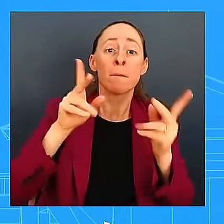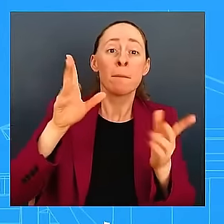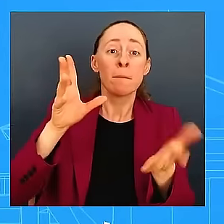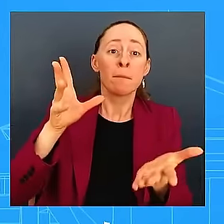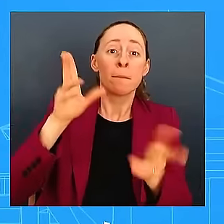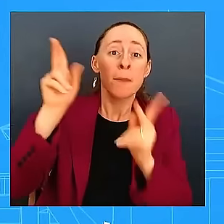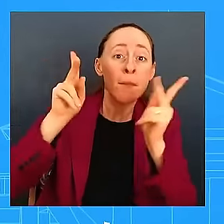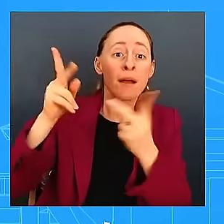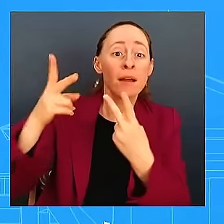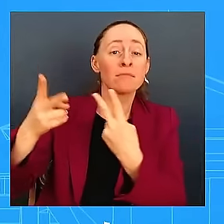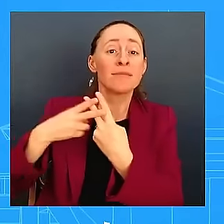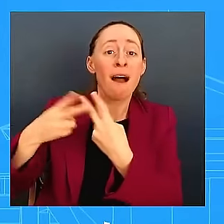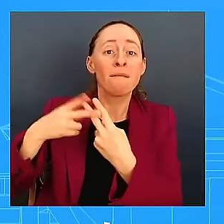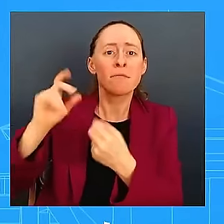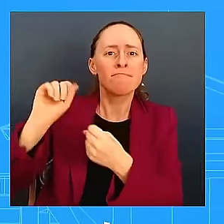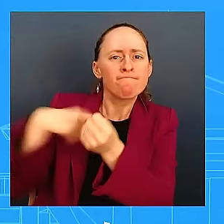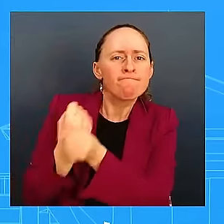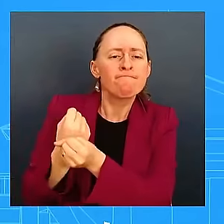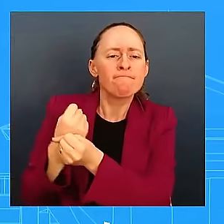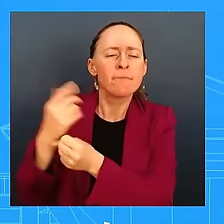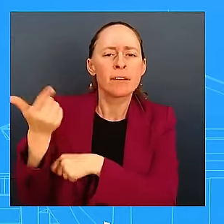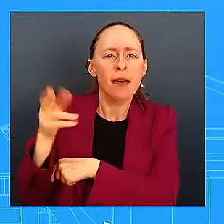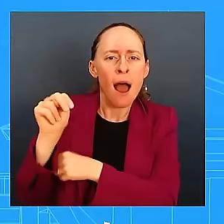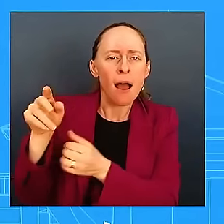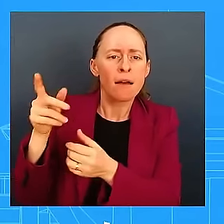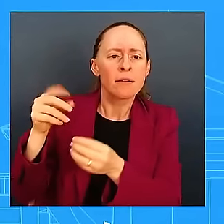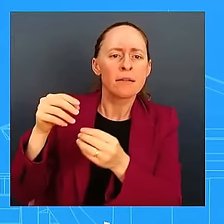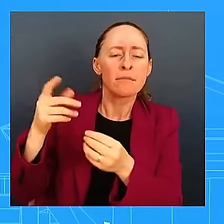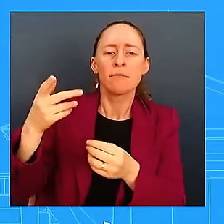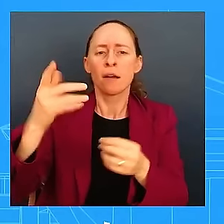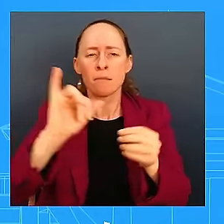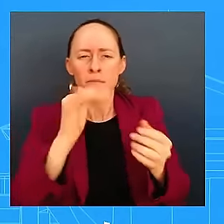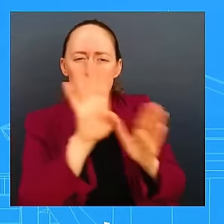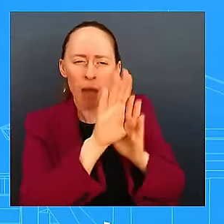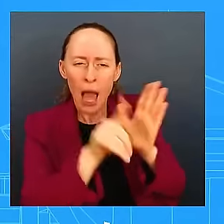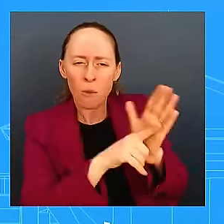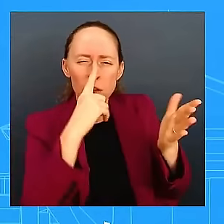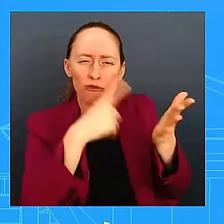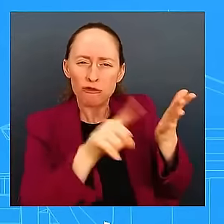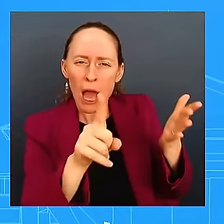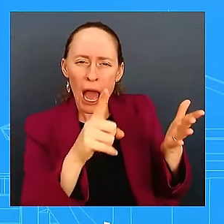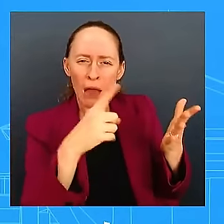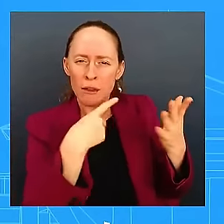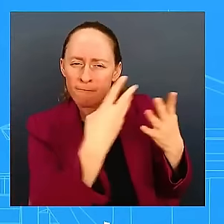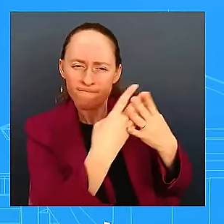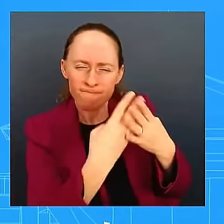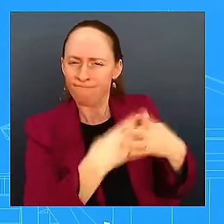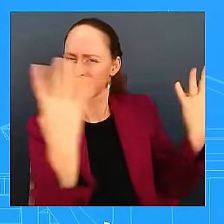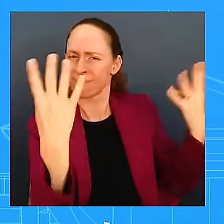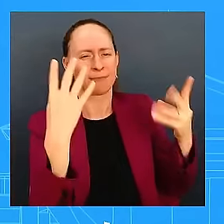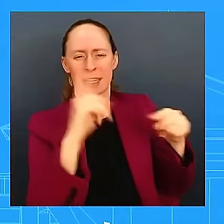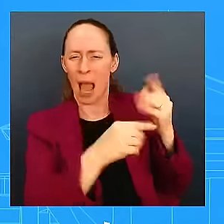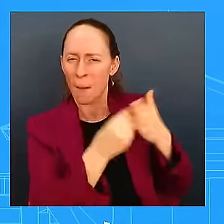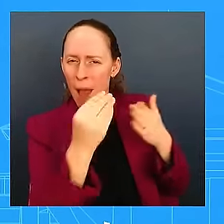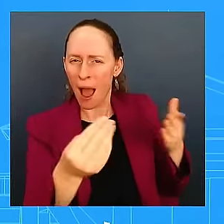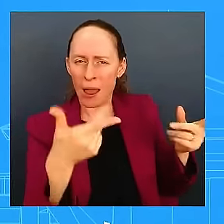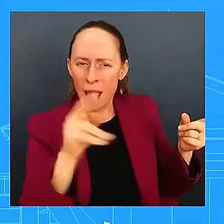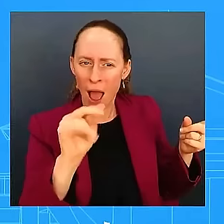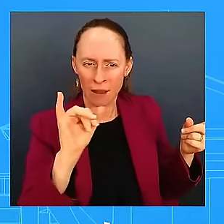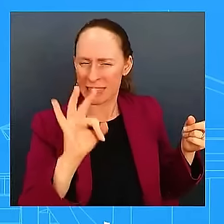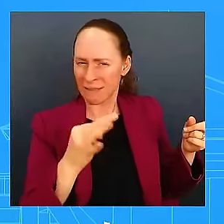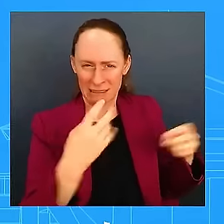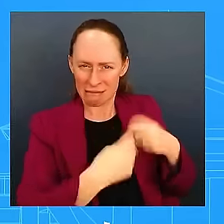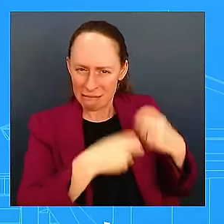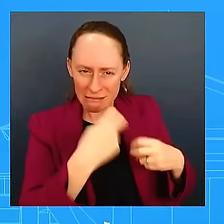an end to this senseless, senseless violence while calling on Congress to fulfill their duty and pass common-sense